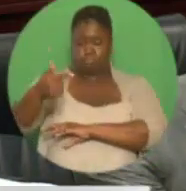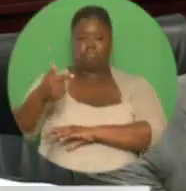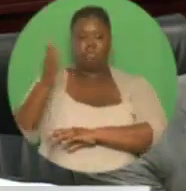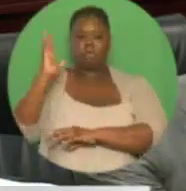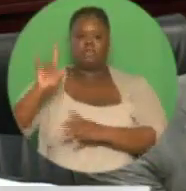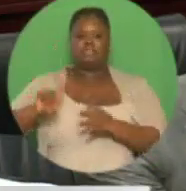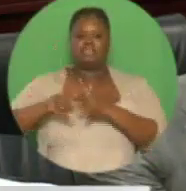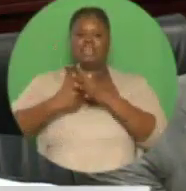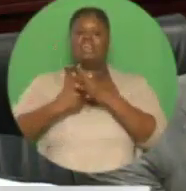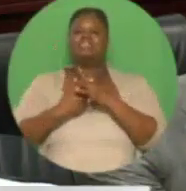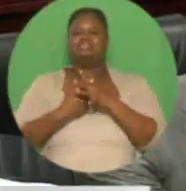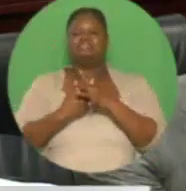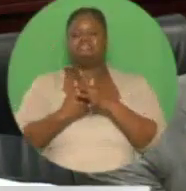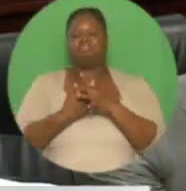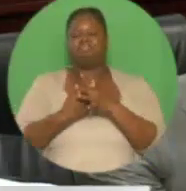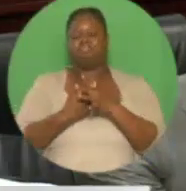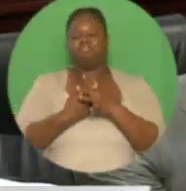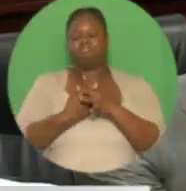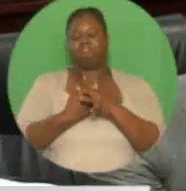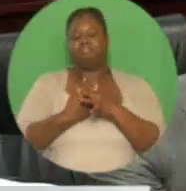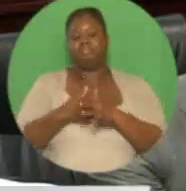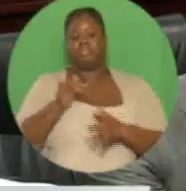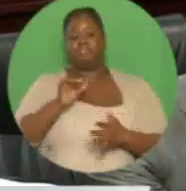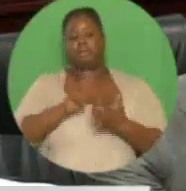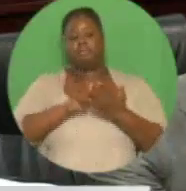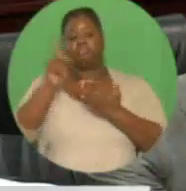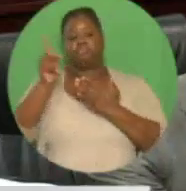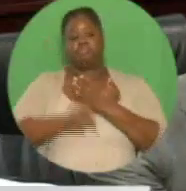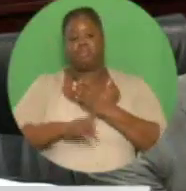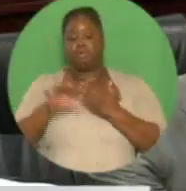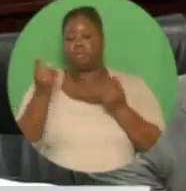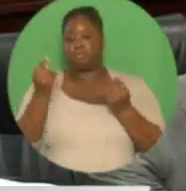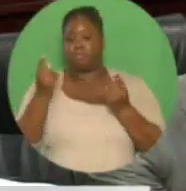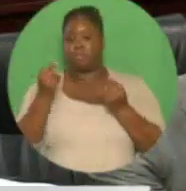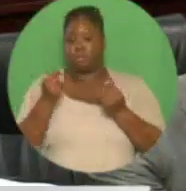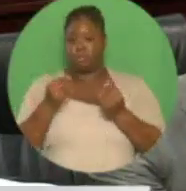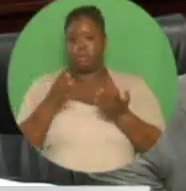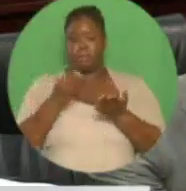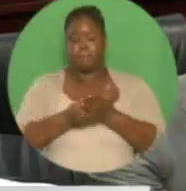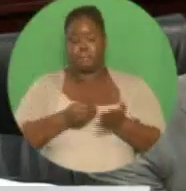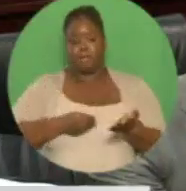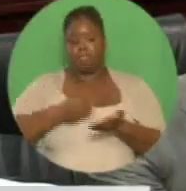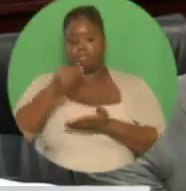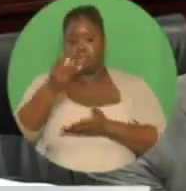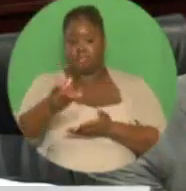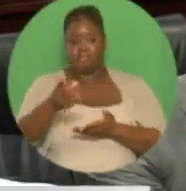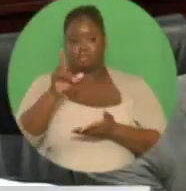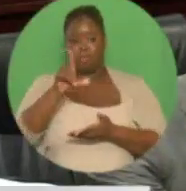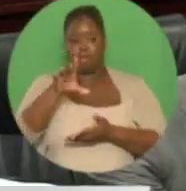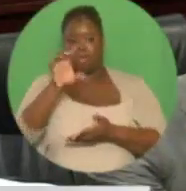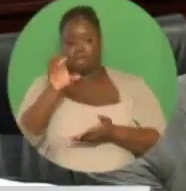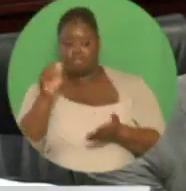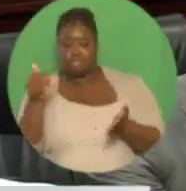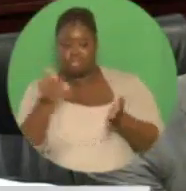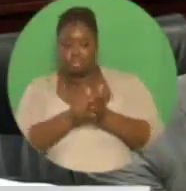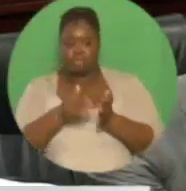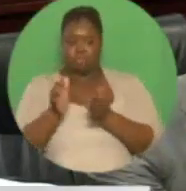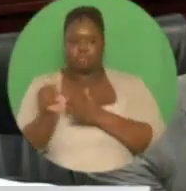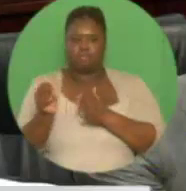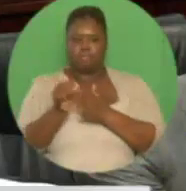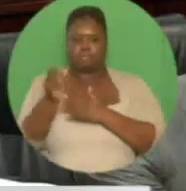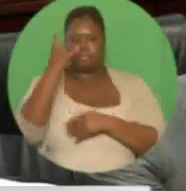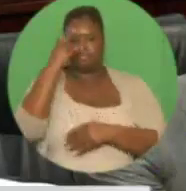Maraval. The program will provide one-off grants of up to $100,000 for successful and approved